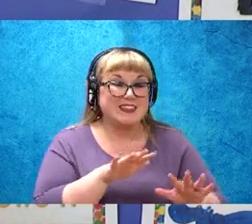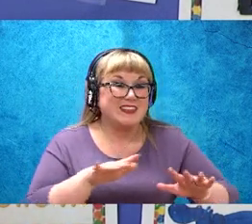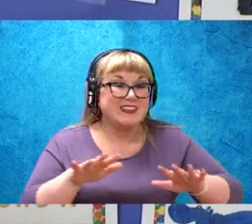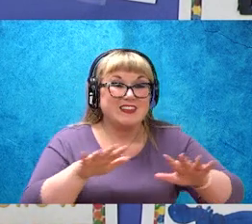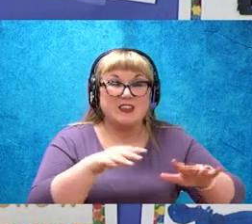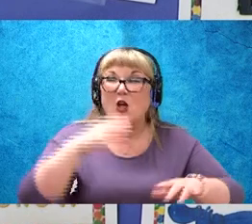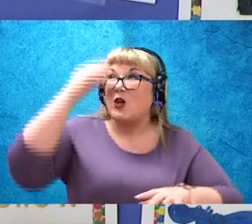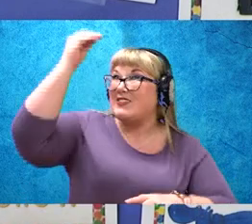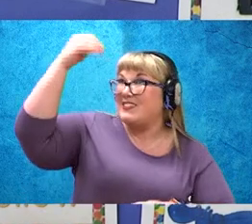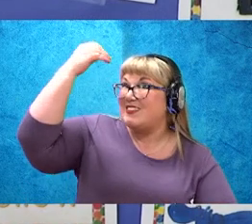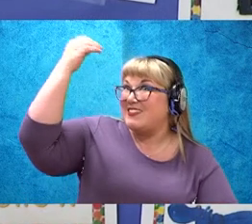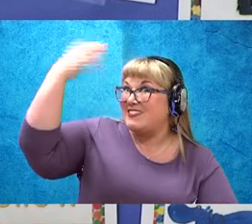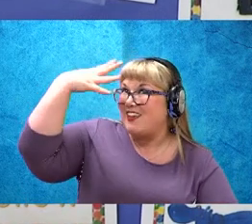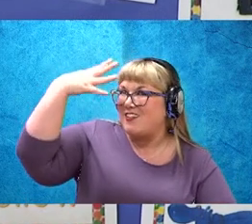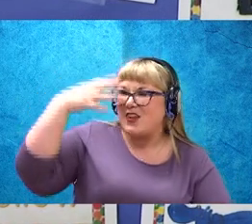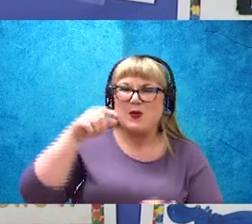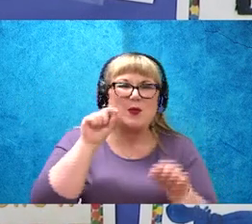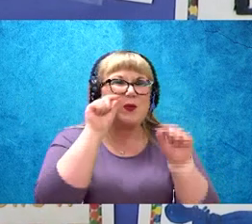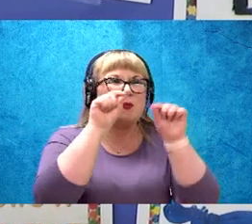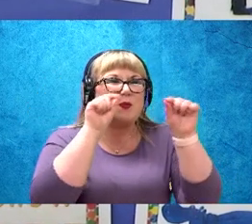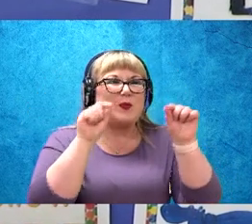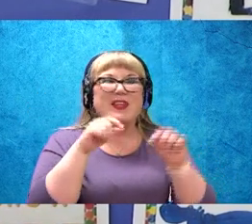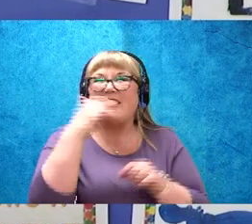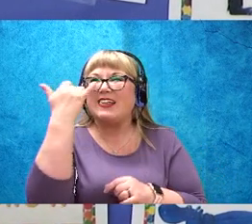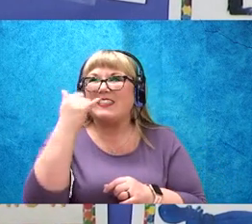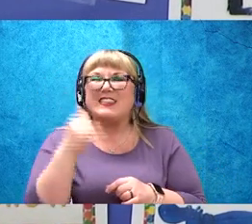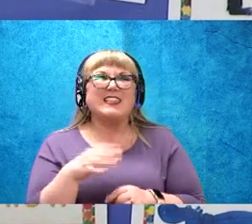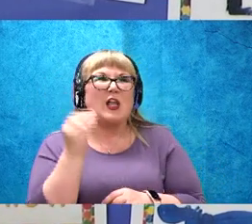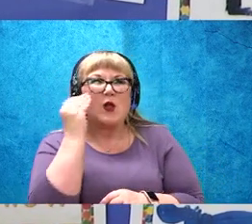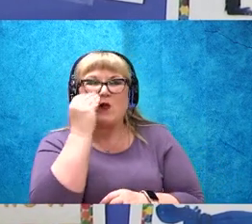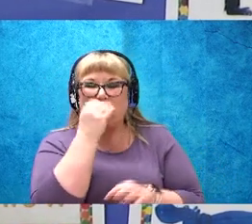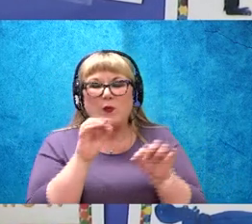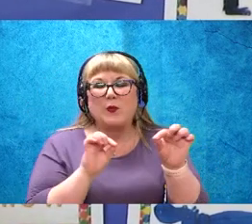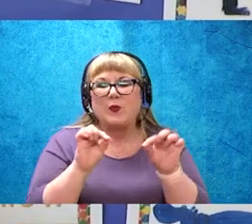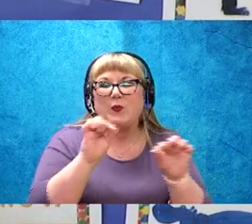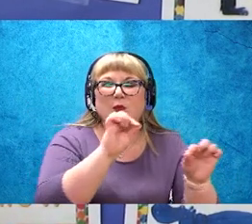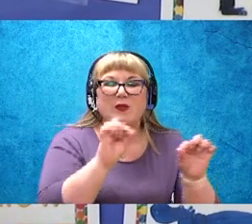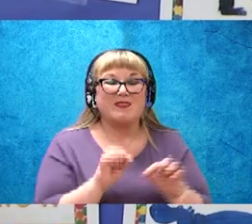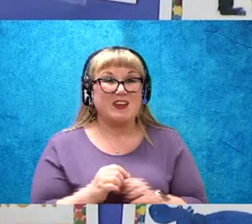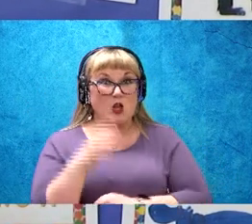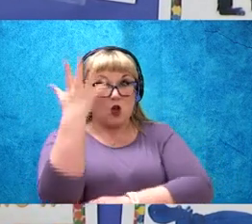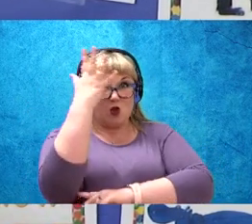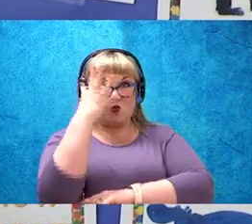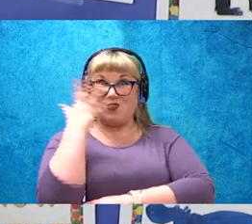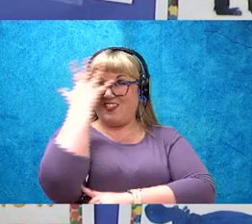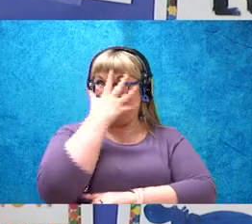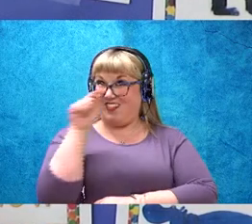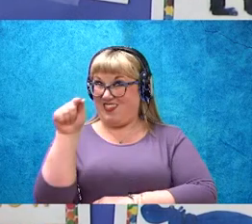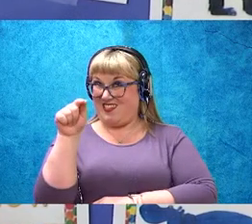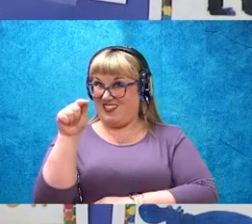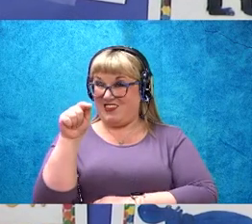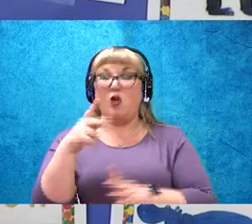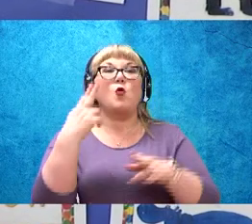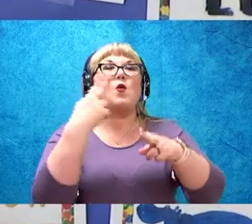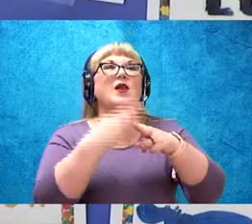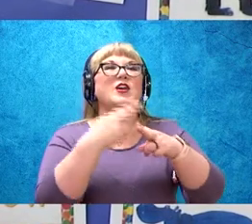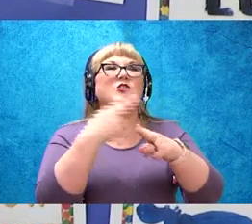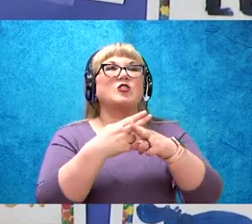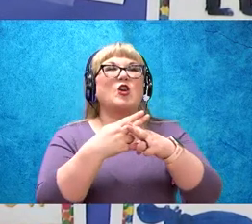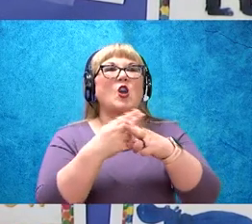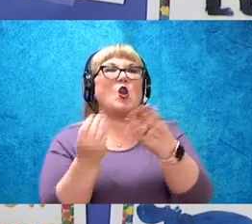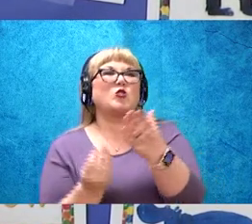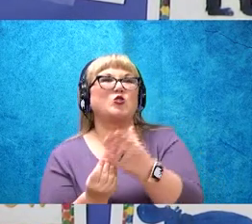sunshiny and there's even tiny little yellow flowers in the grass. When the tree looks like this, we call this season